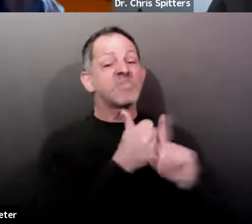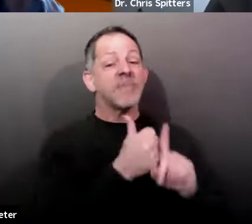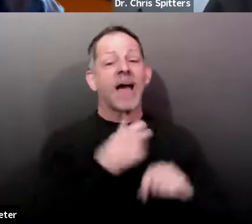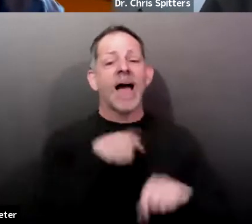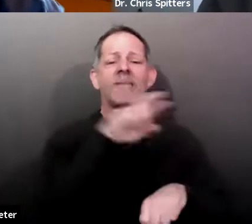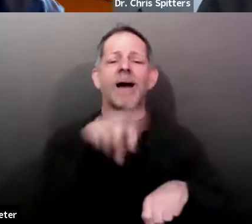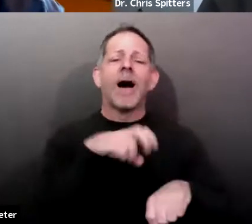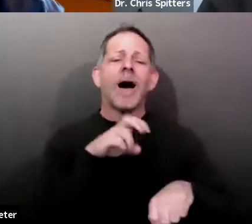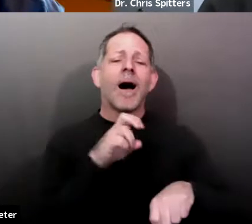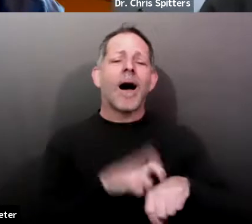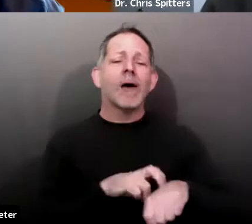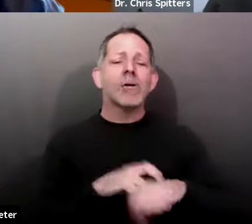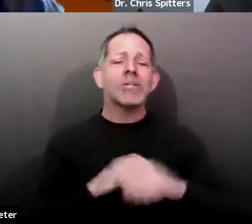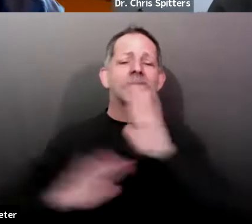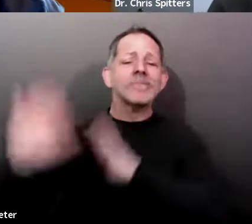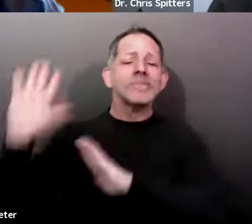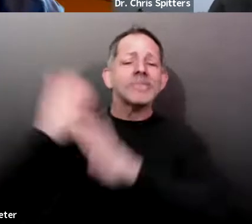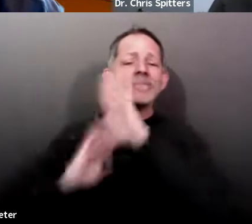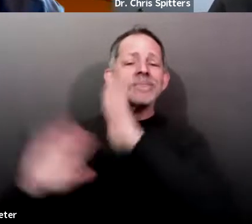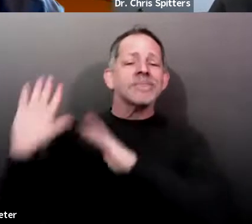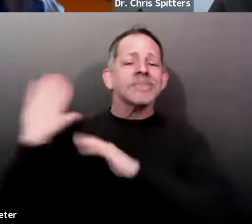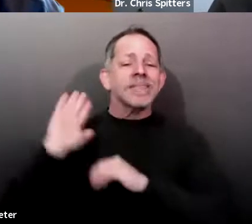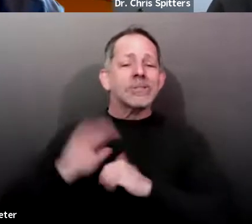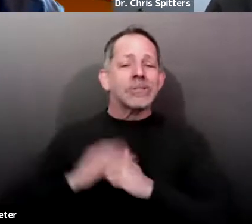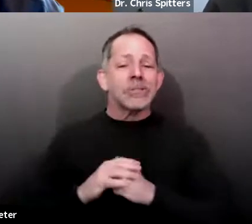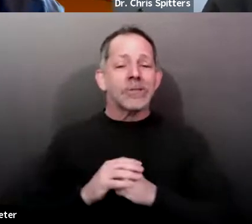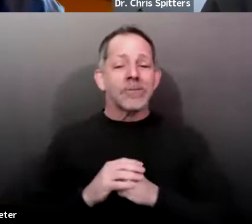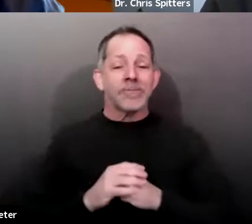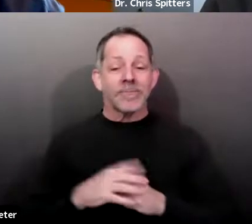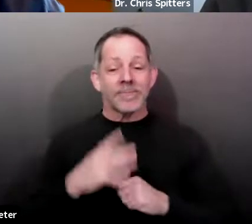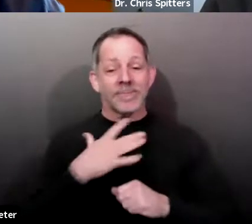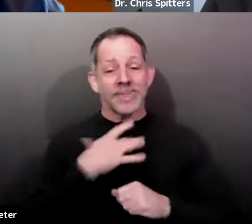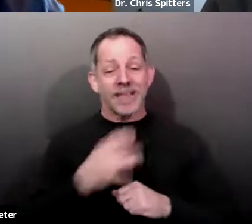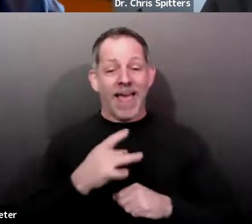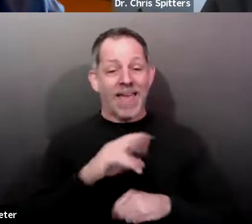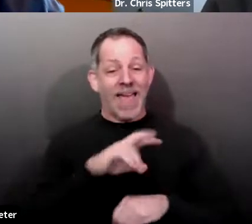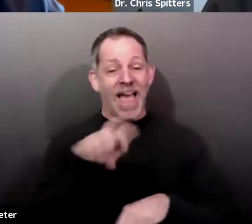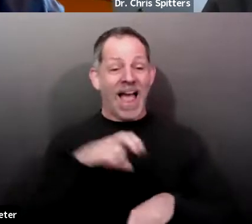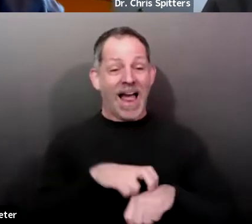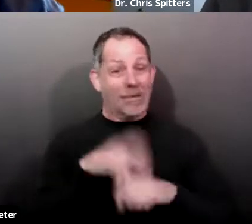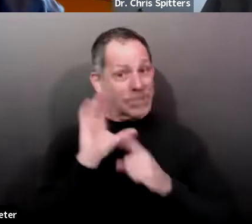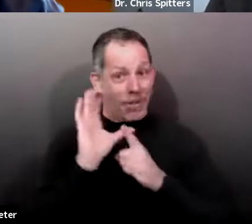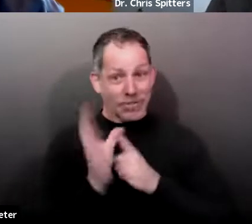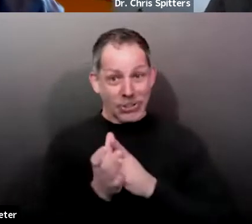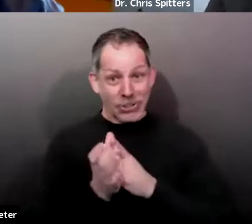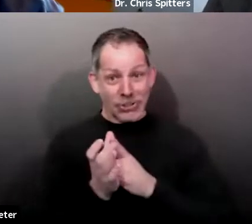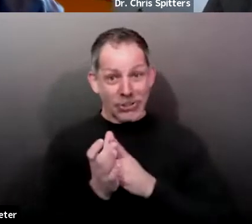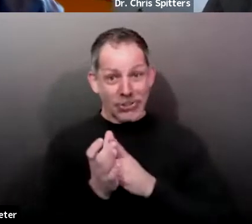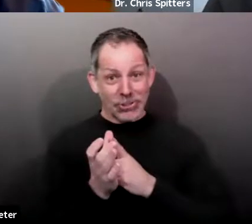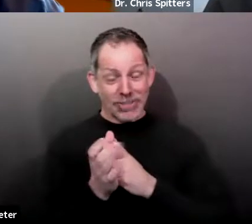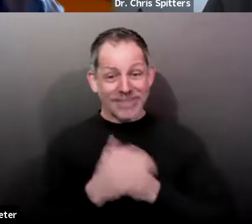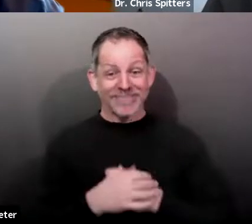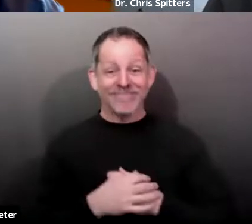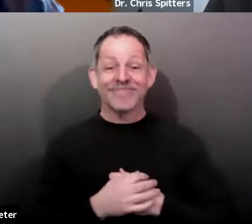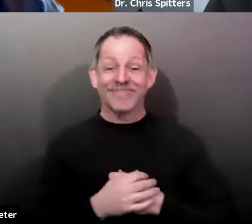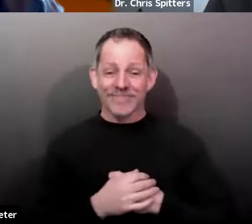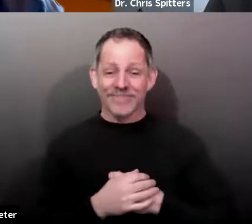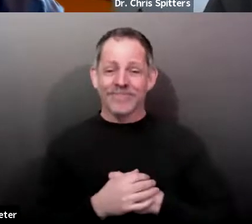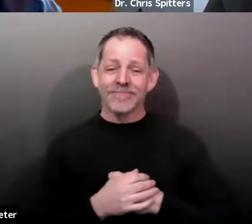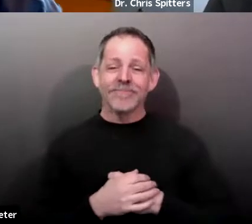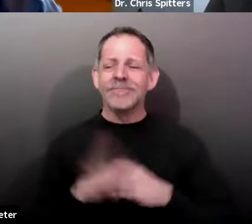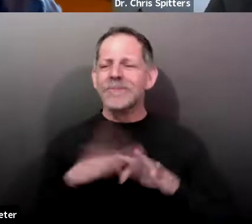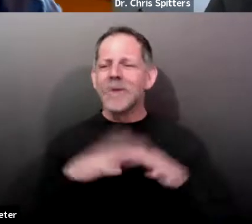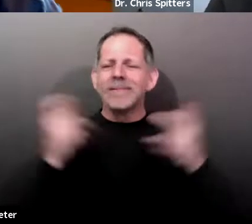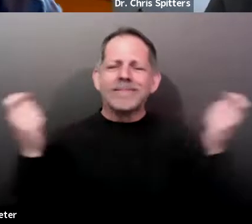uh, like Irish culture to, to, you know, uh, celebrate, uh, you know,